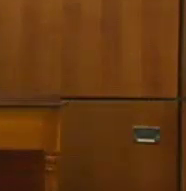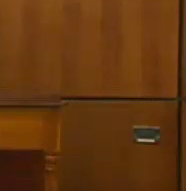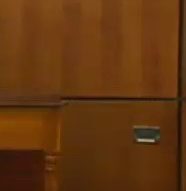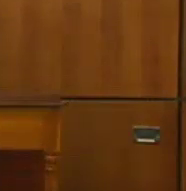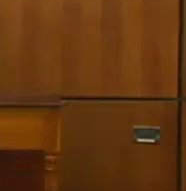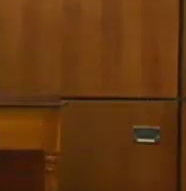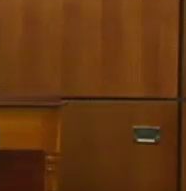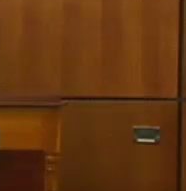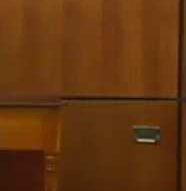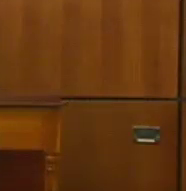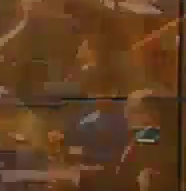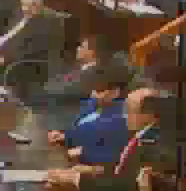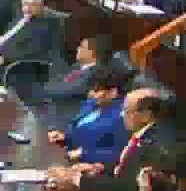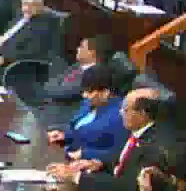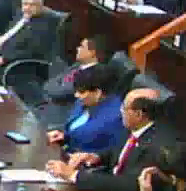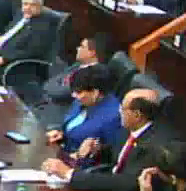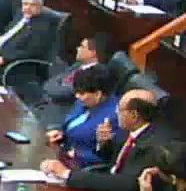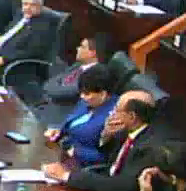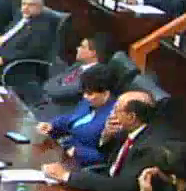Minister of Finance.